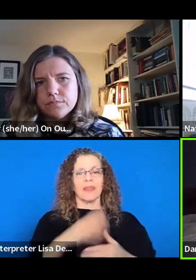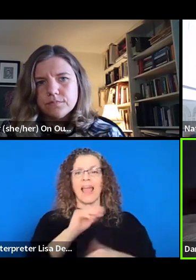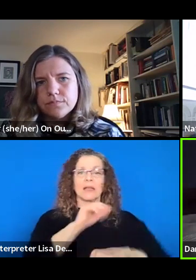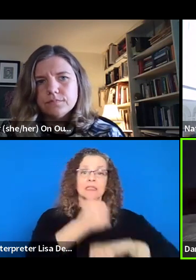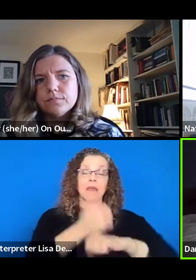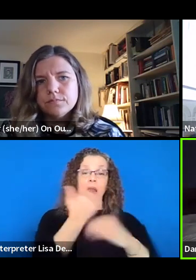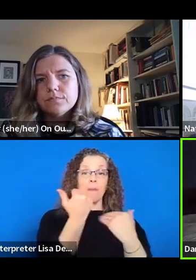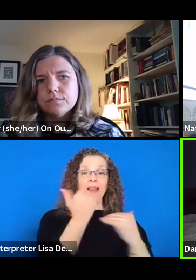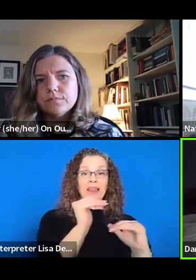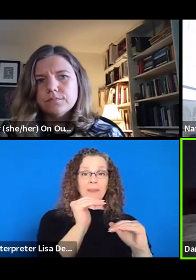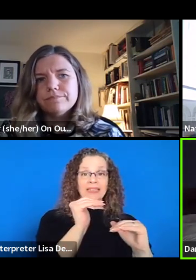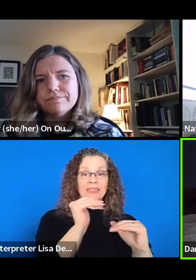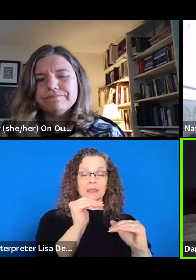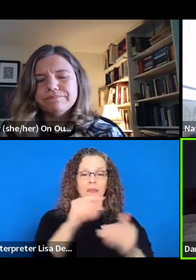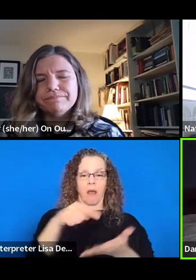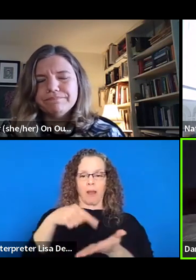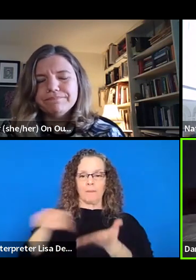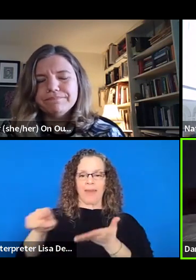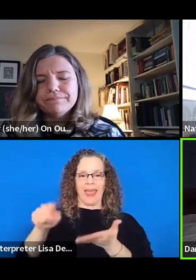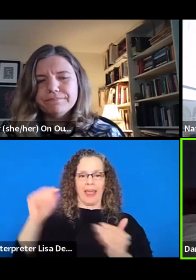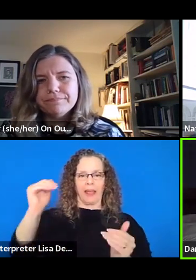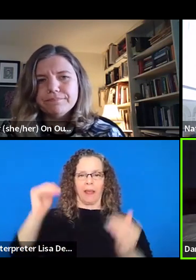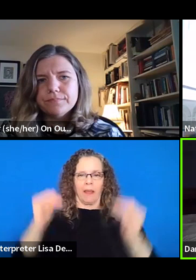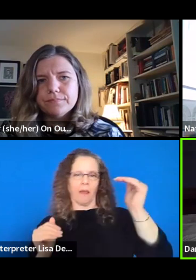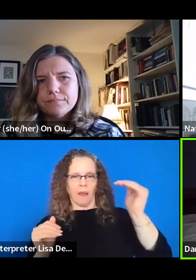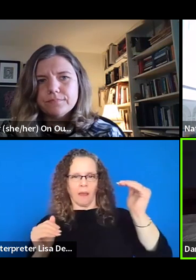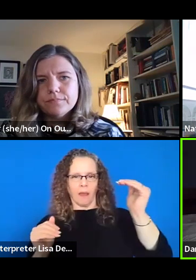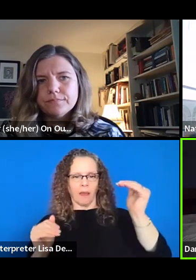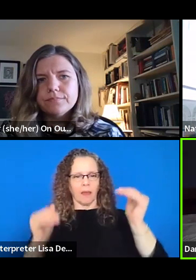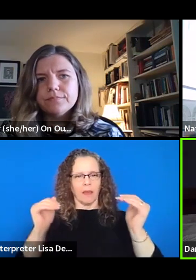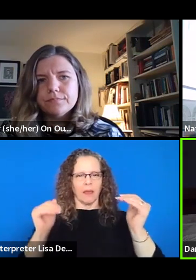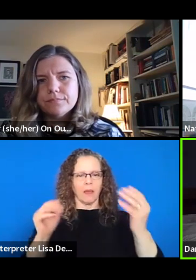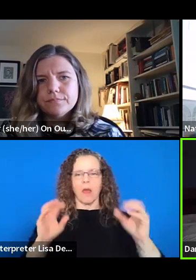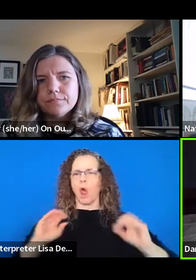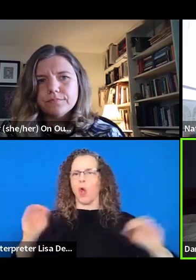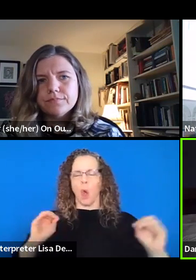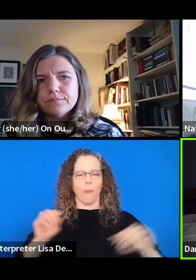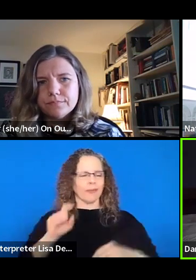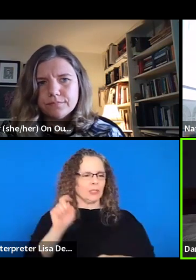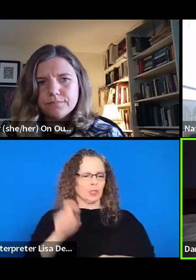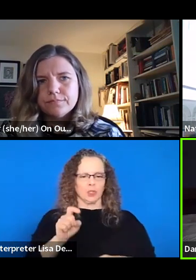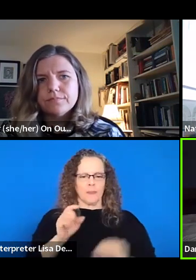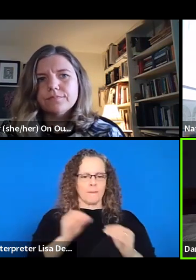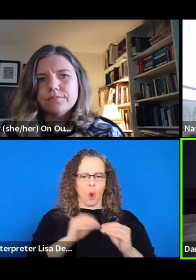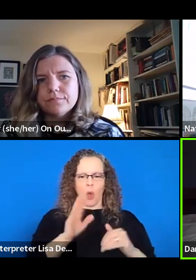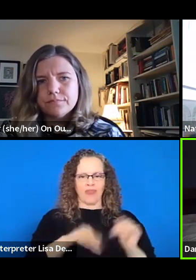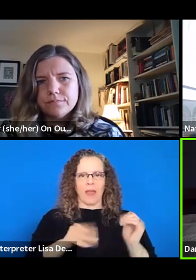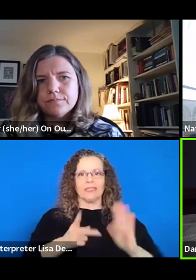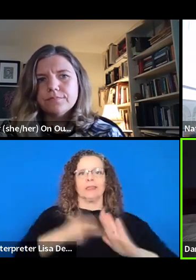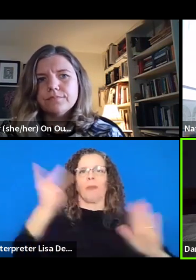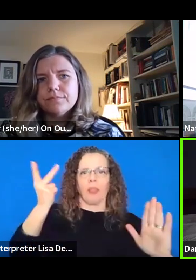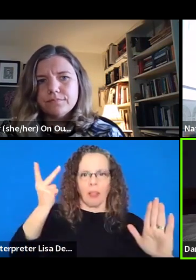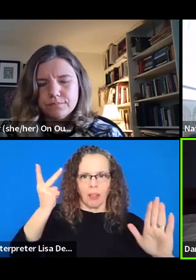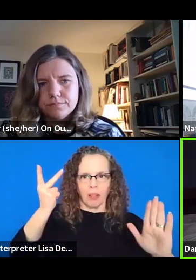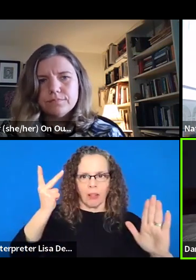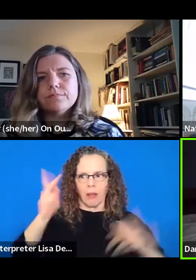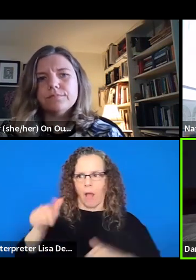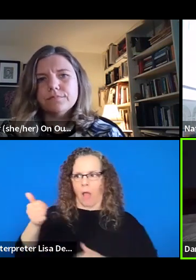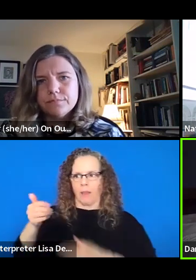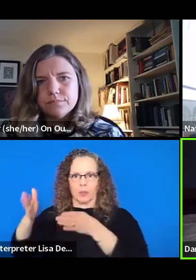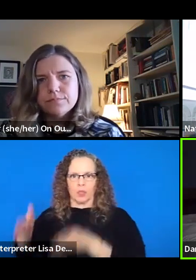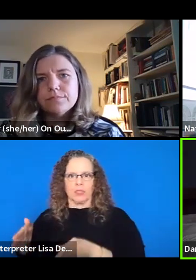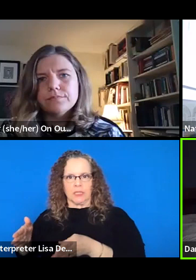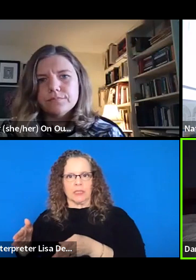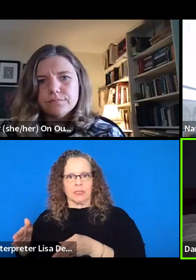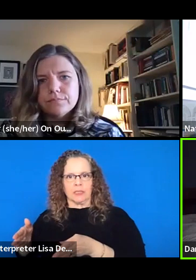disparity within the organization saying, nobody should be making two more, like more than two times what the lowest paid, you know, person